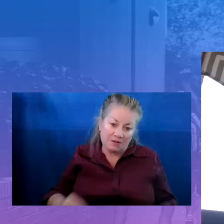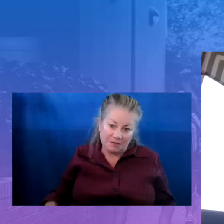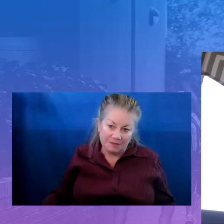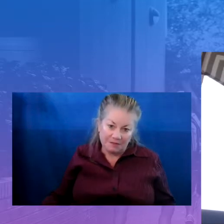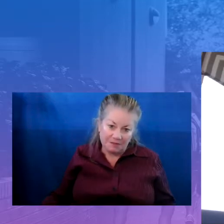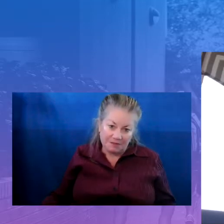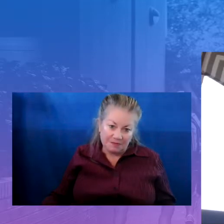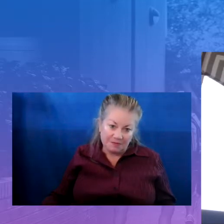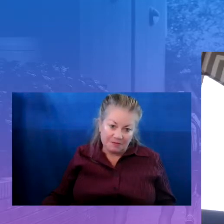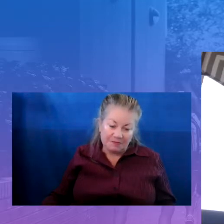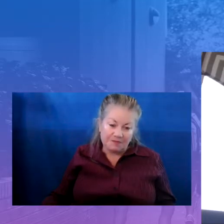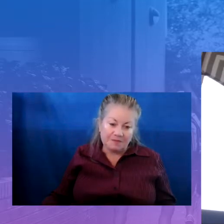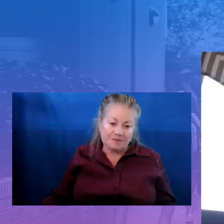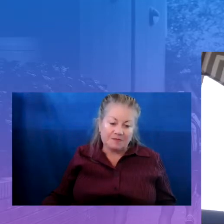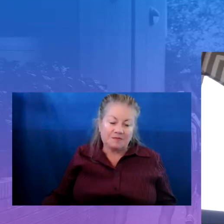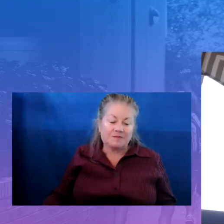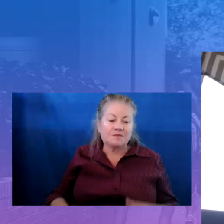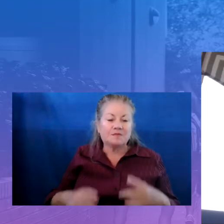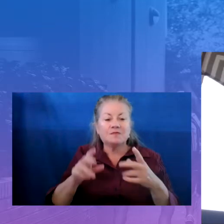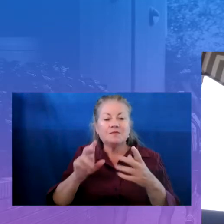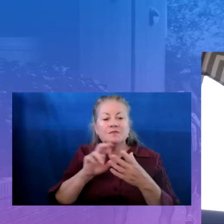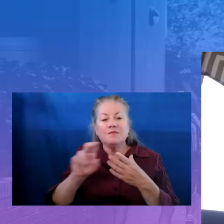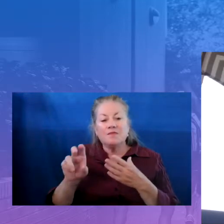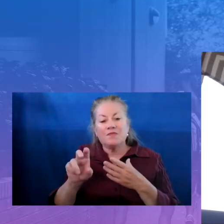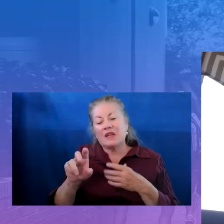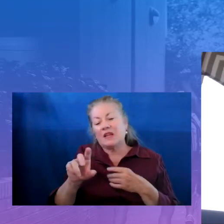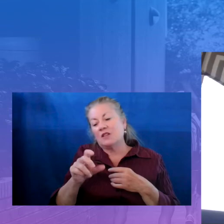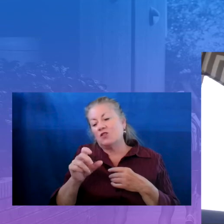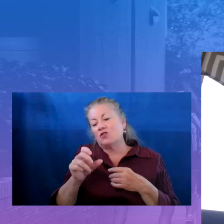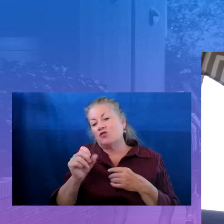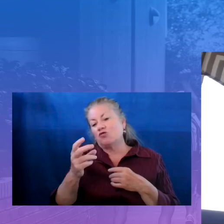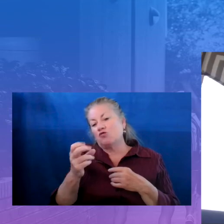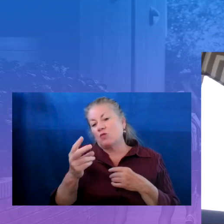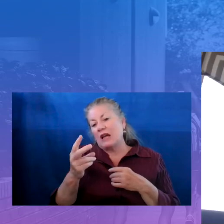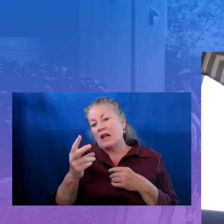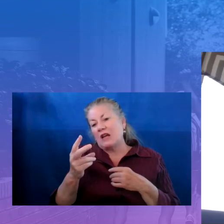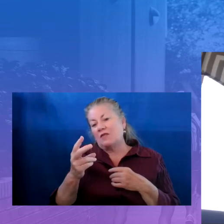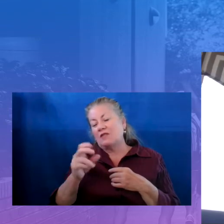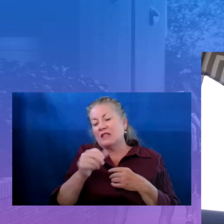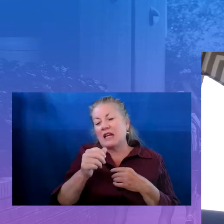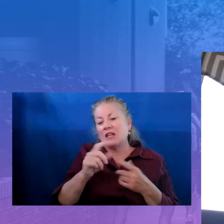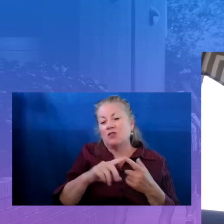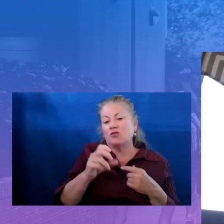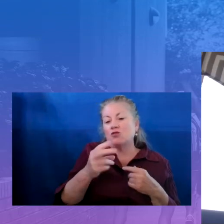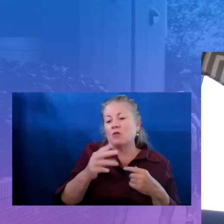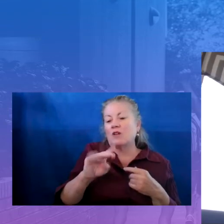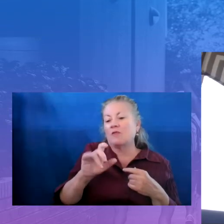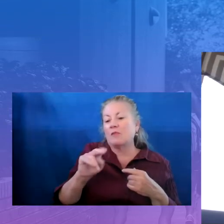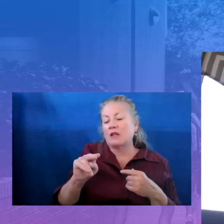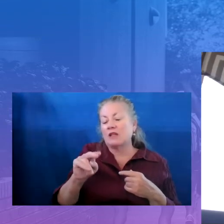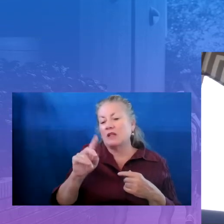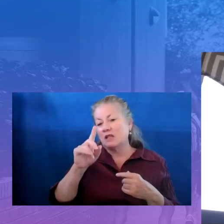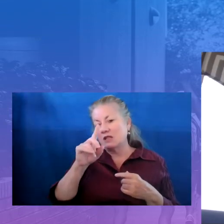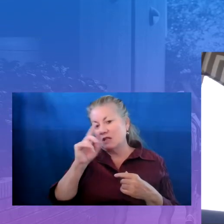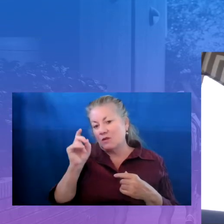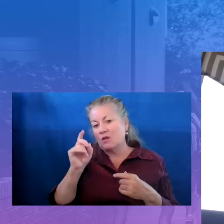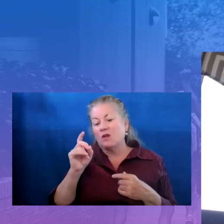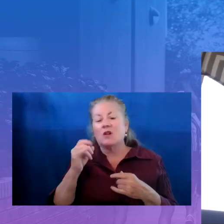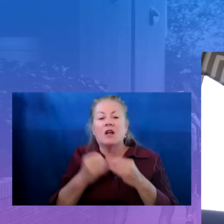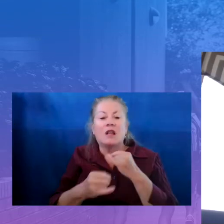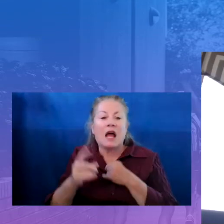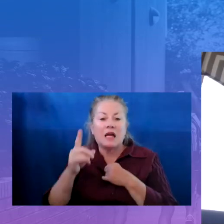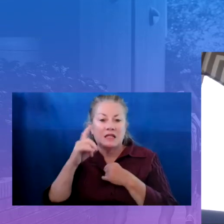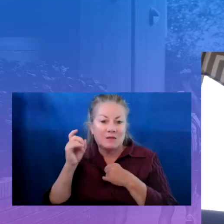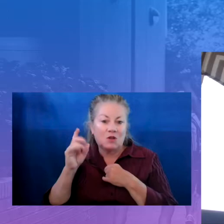about $10 to $12 million a summer. Last summer, this summer, upcoming summer, in a four